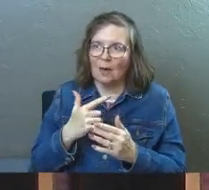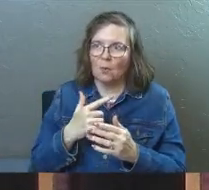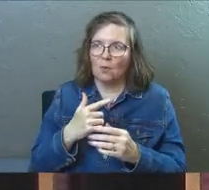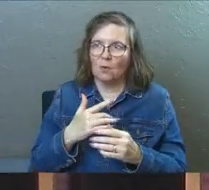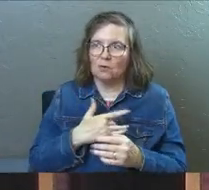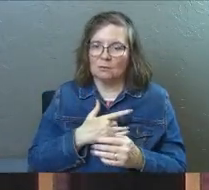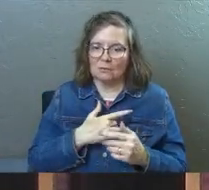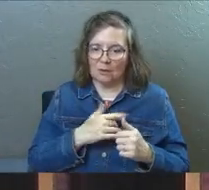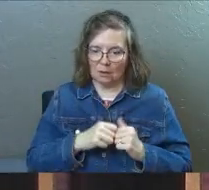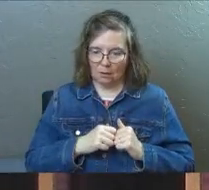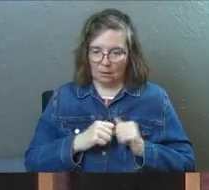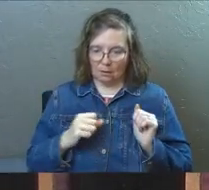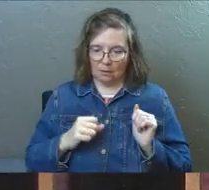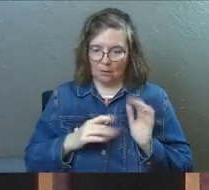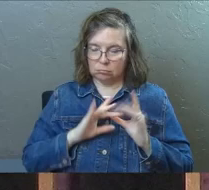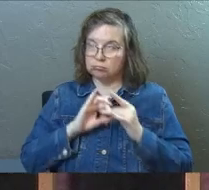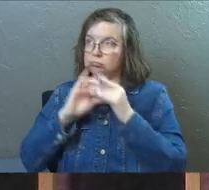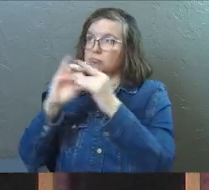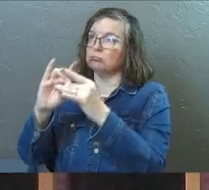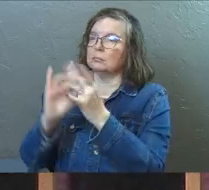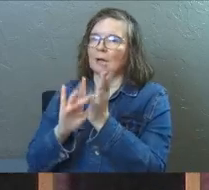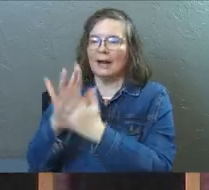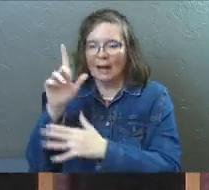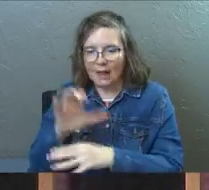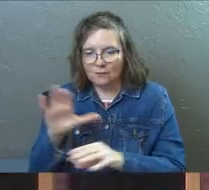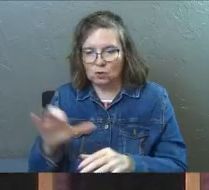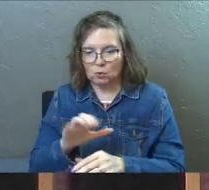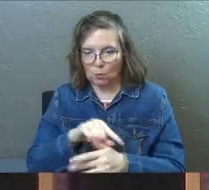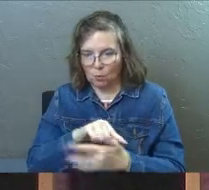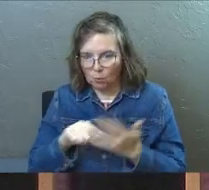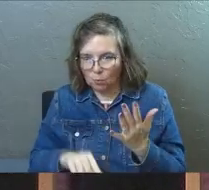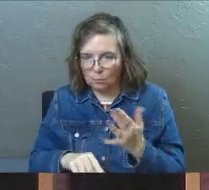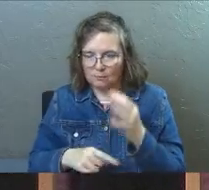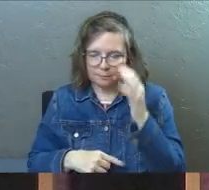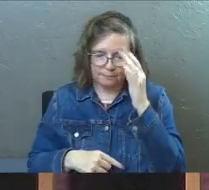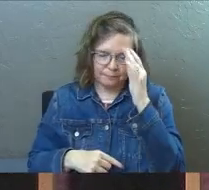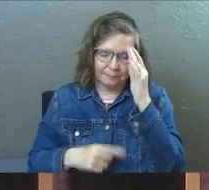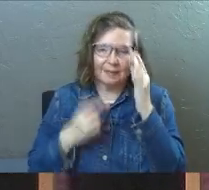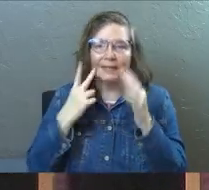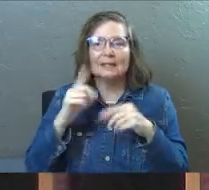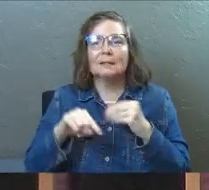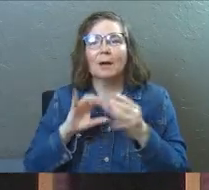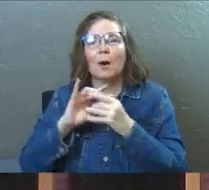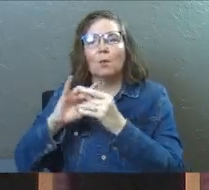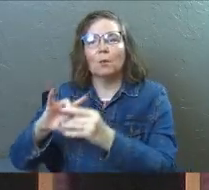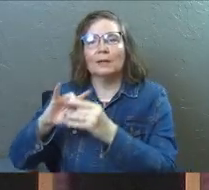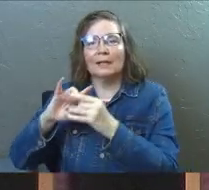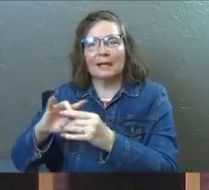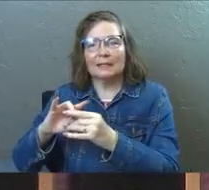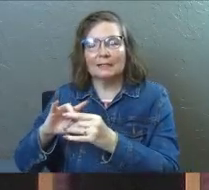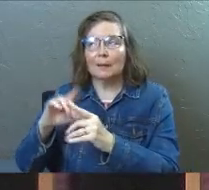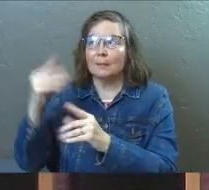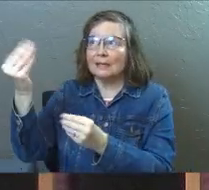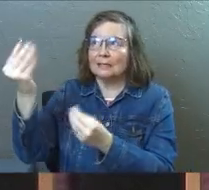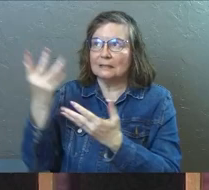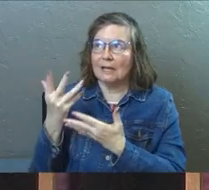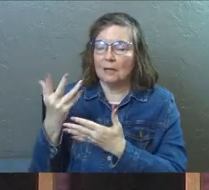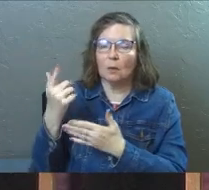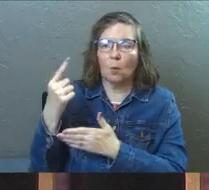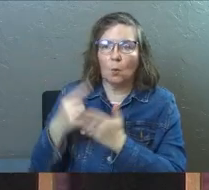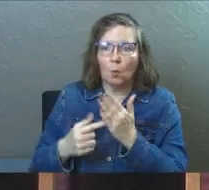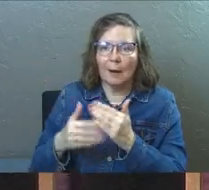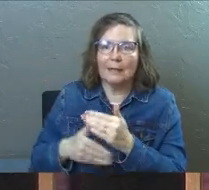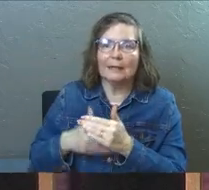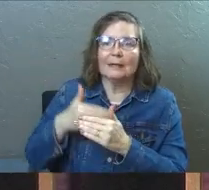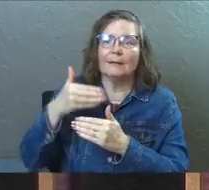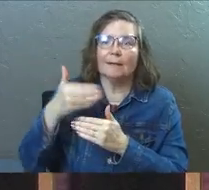unlock my heart to Jesus. And I have to do those 10 things. See, it's about relationship. And he tells us what